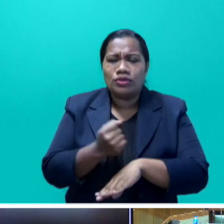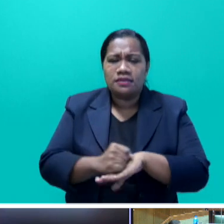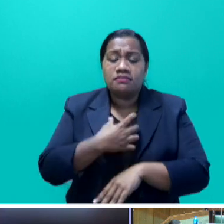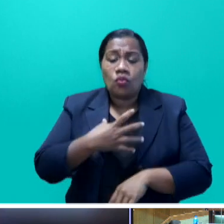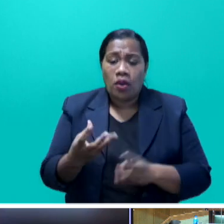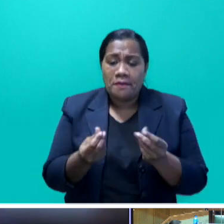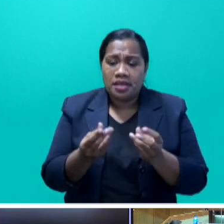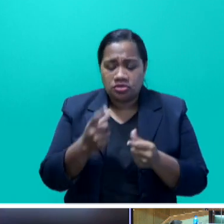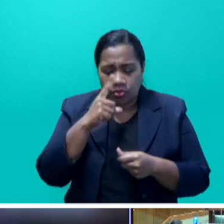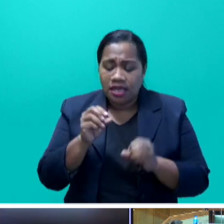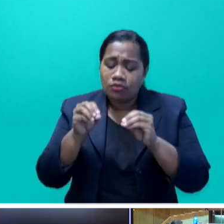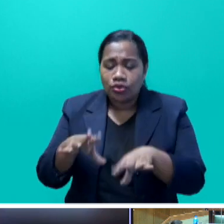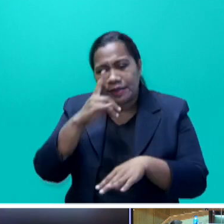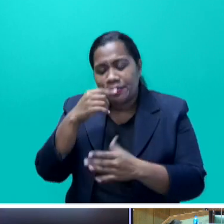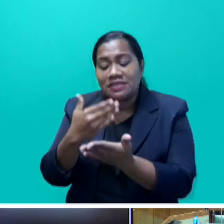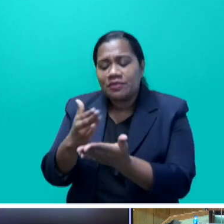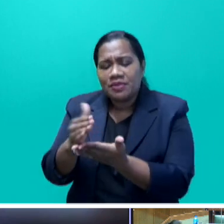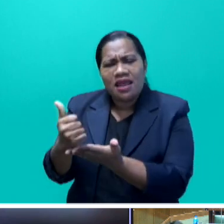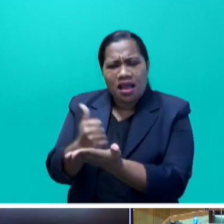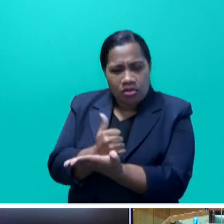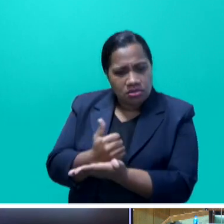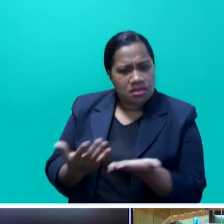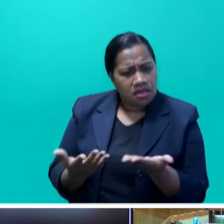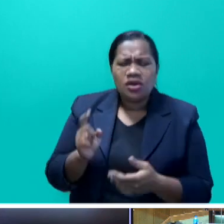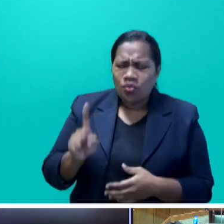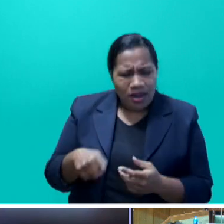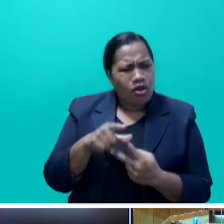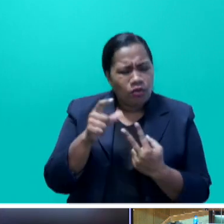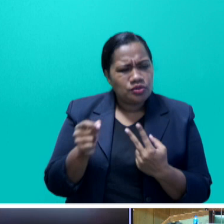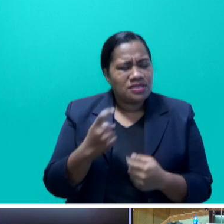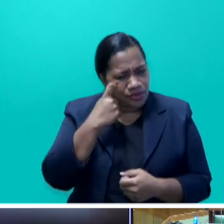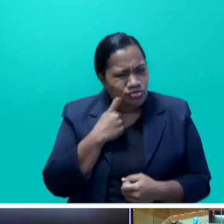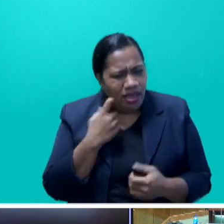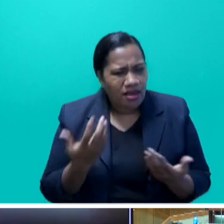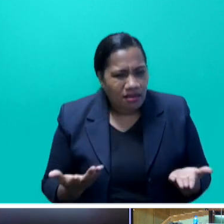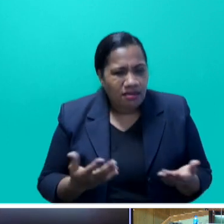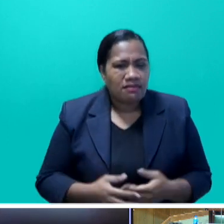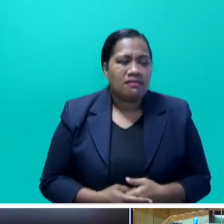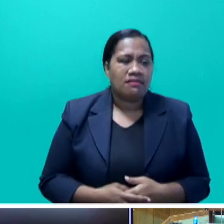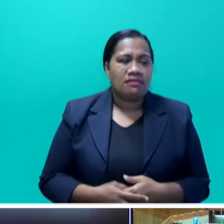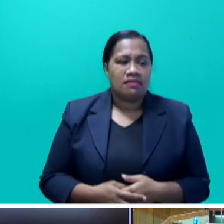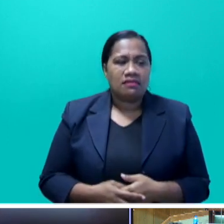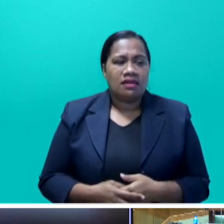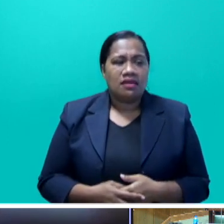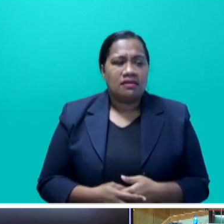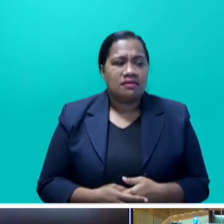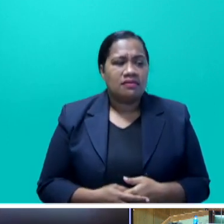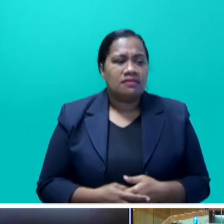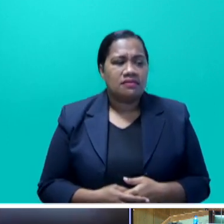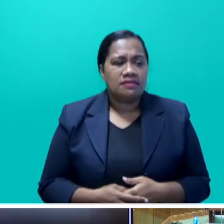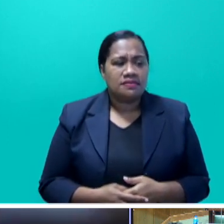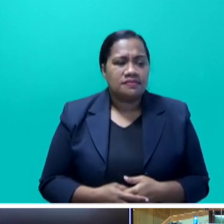accounts. That is an option that has been tried and discredited time and again because it has led